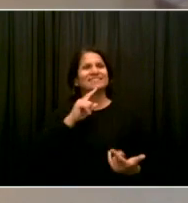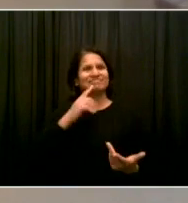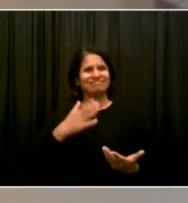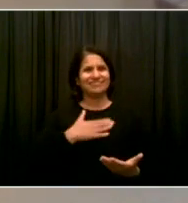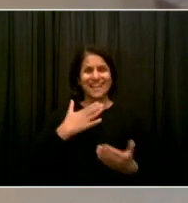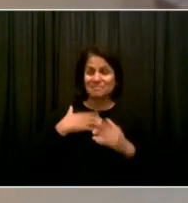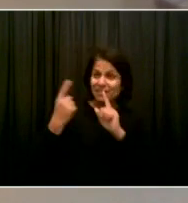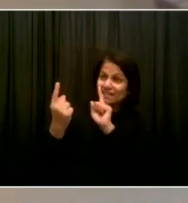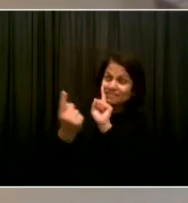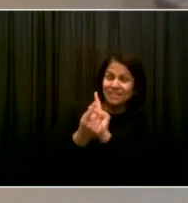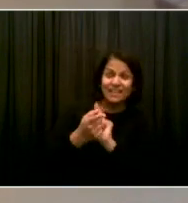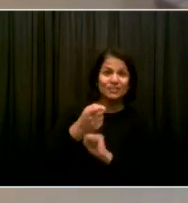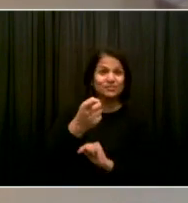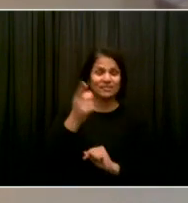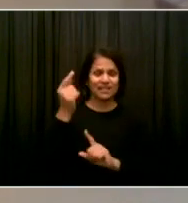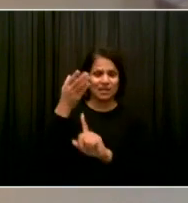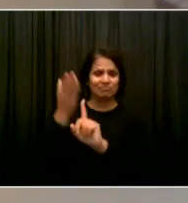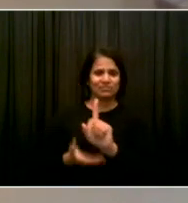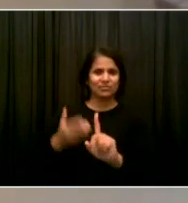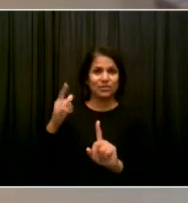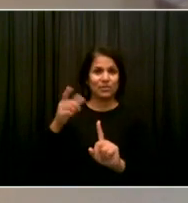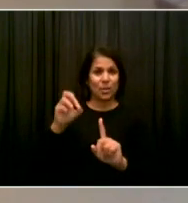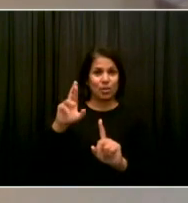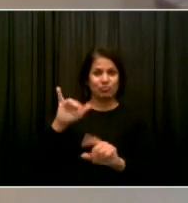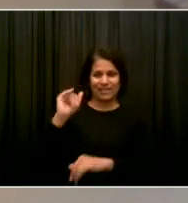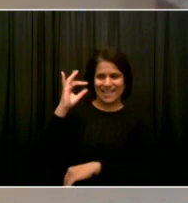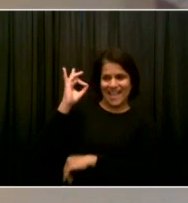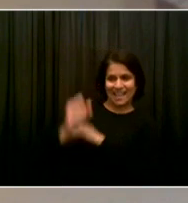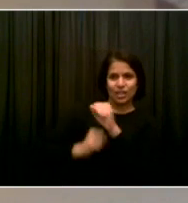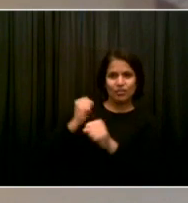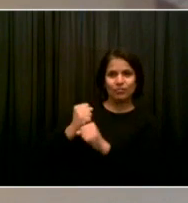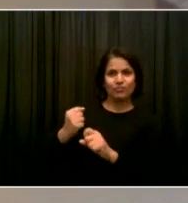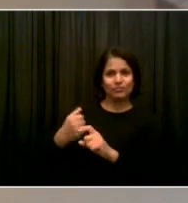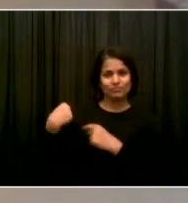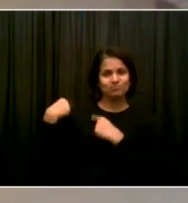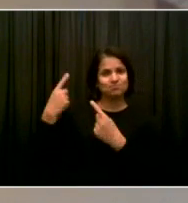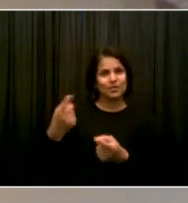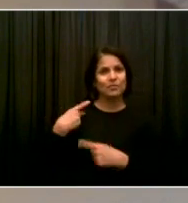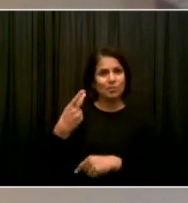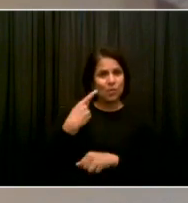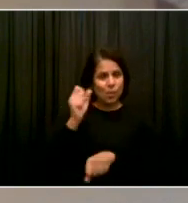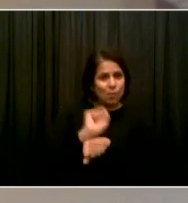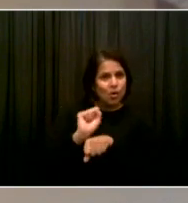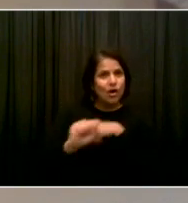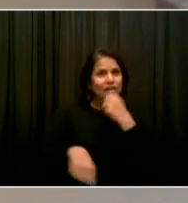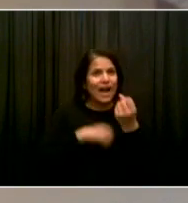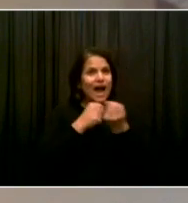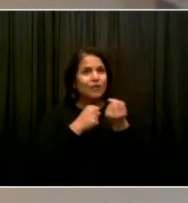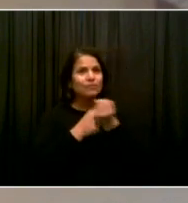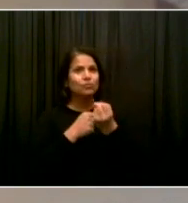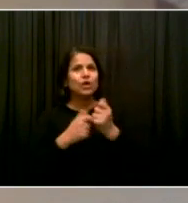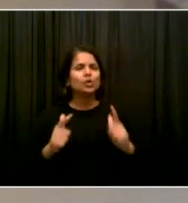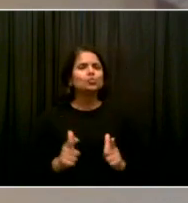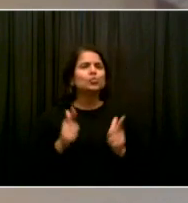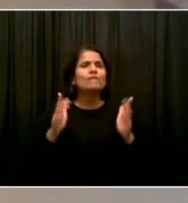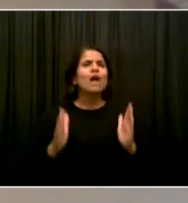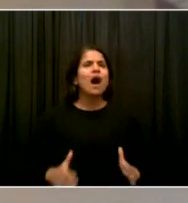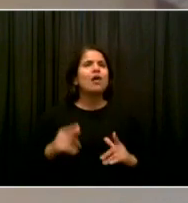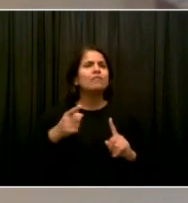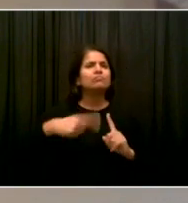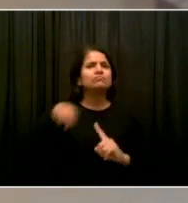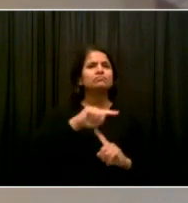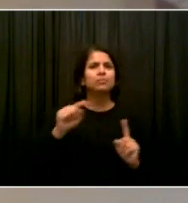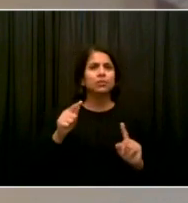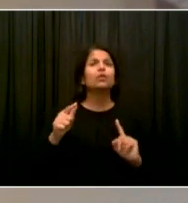years and stand with her, whether it was to support survivors of gender-based violence or to demand flexibility for families with paid